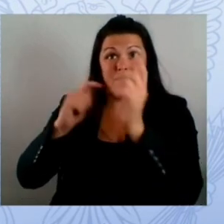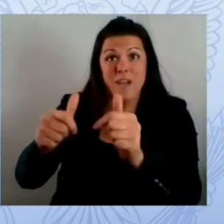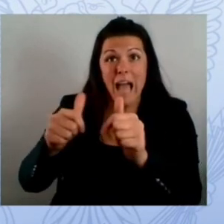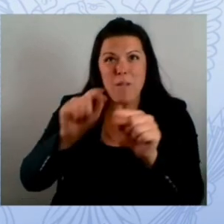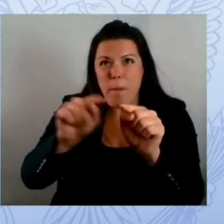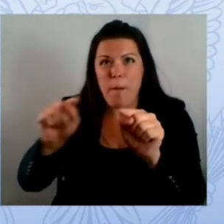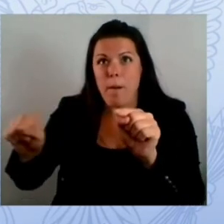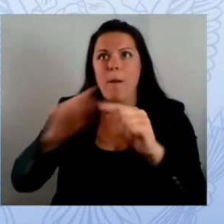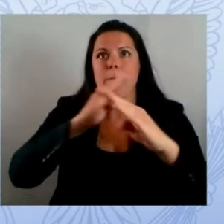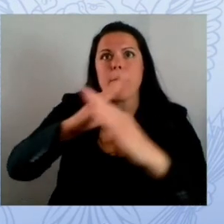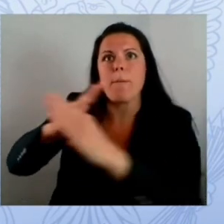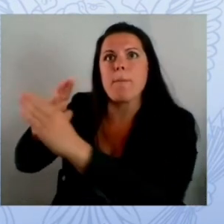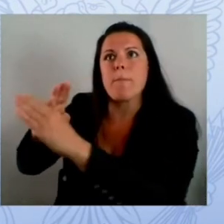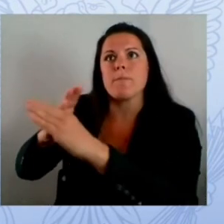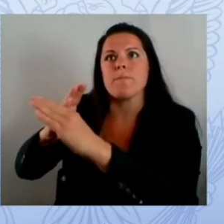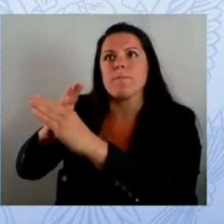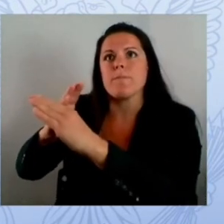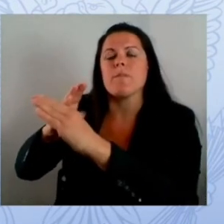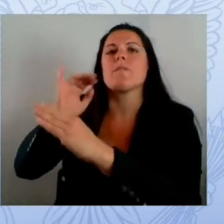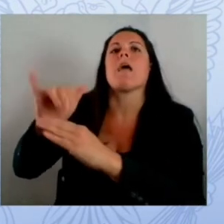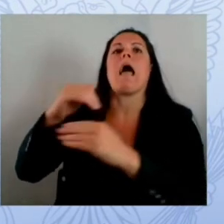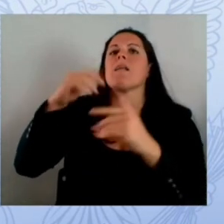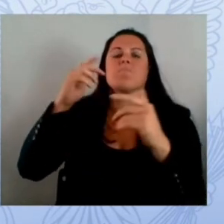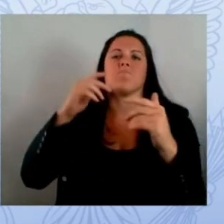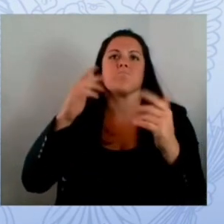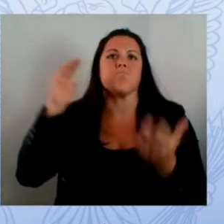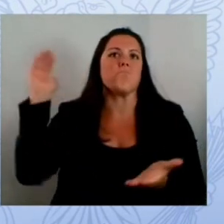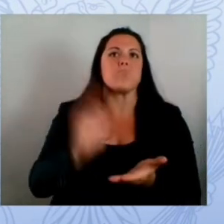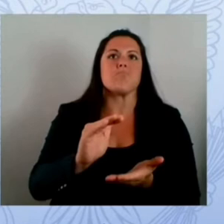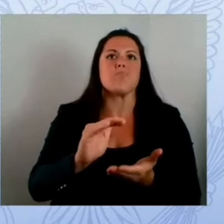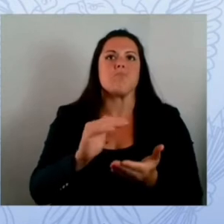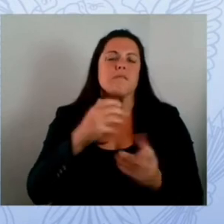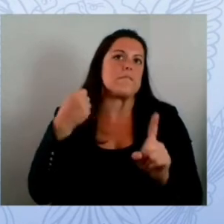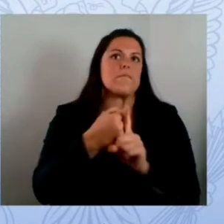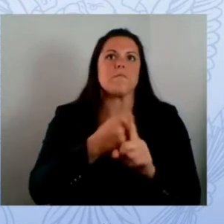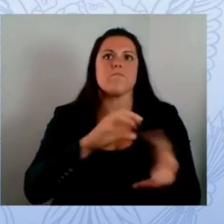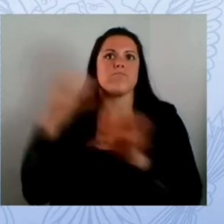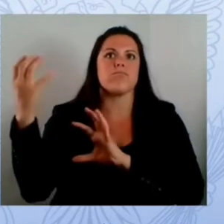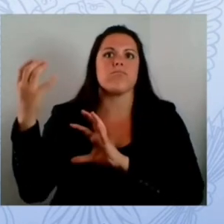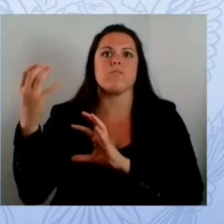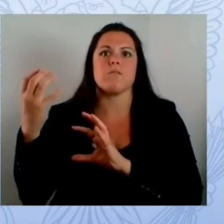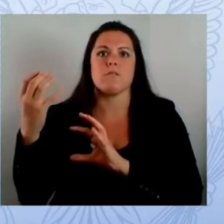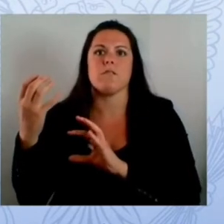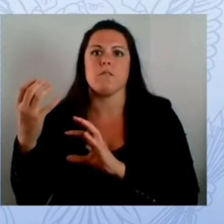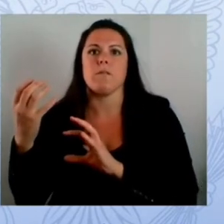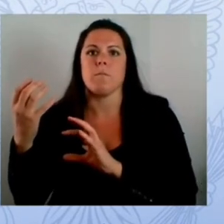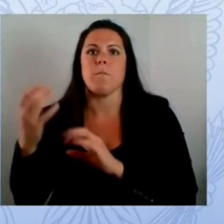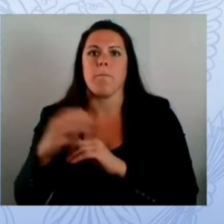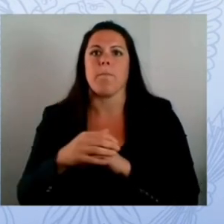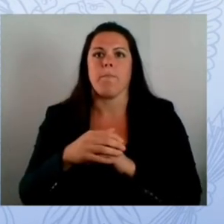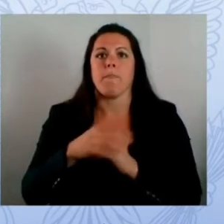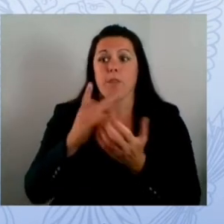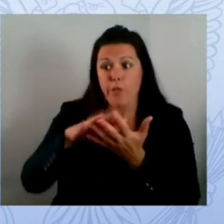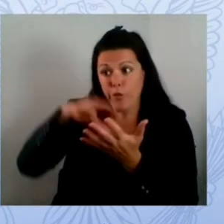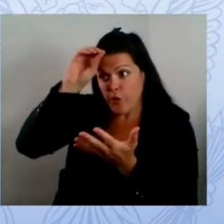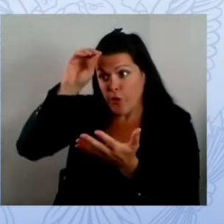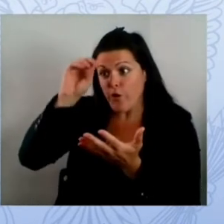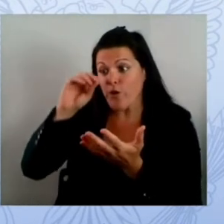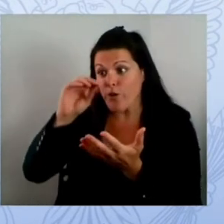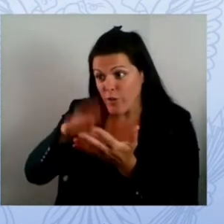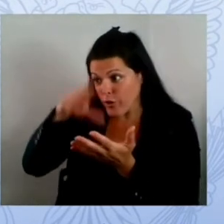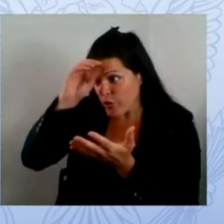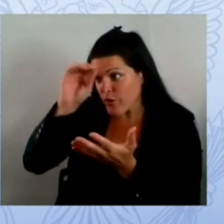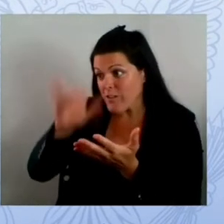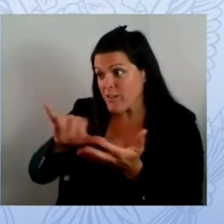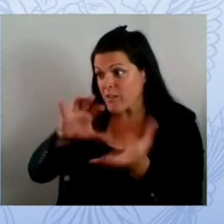probably even around the world we're also able to serve as a gateway for other